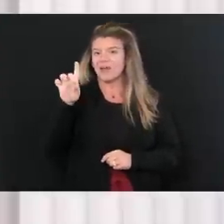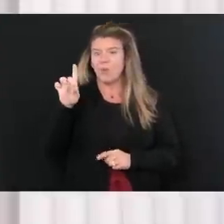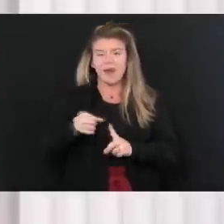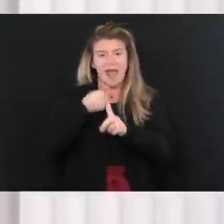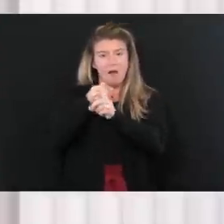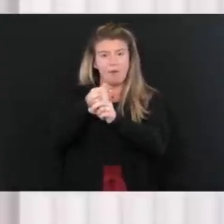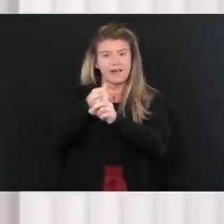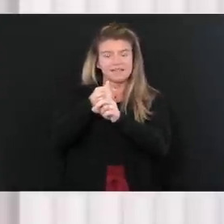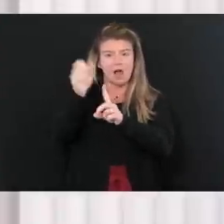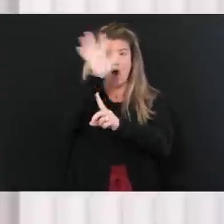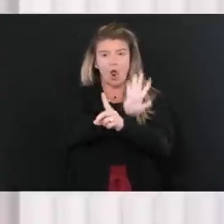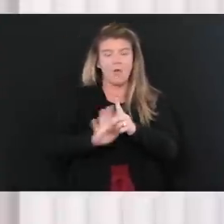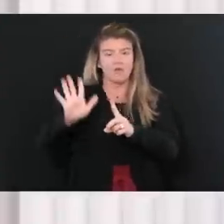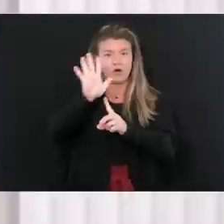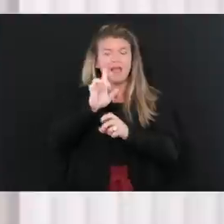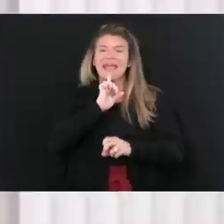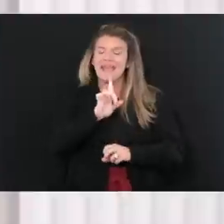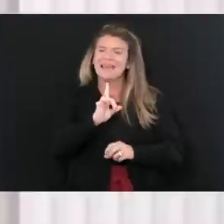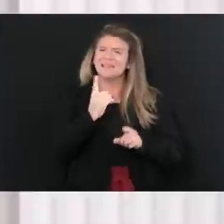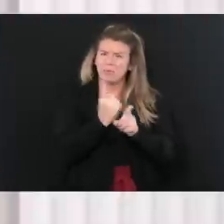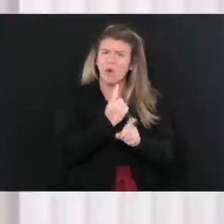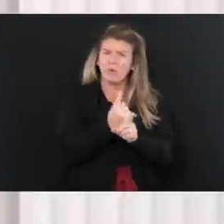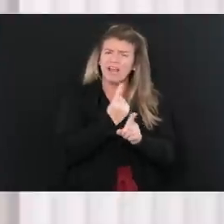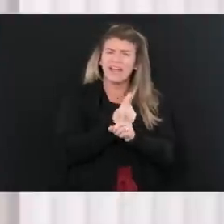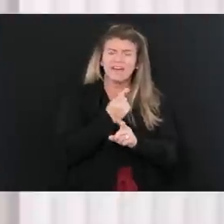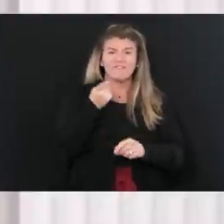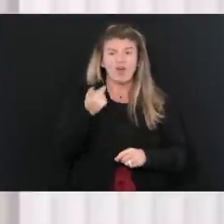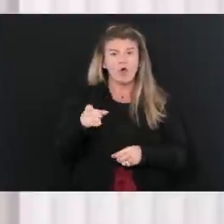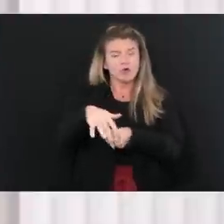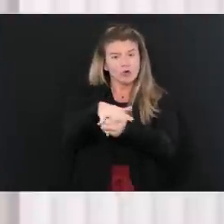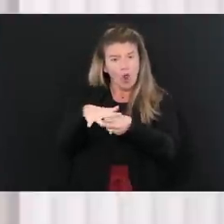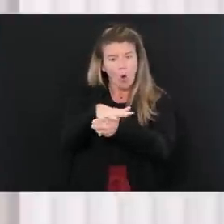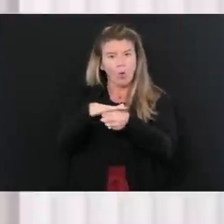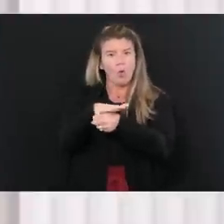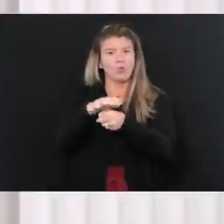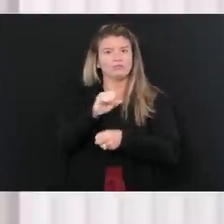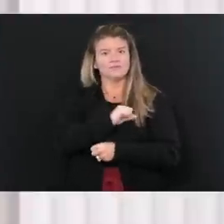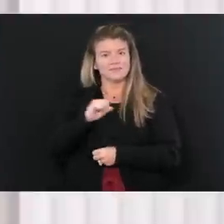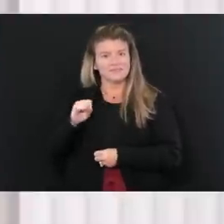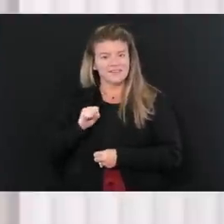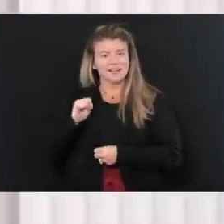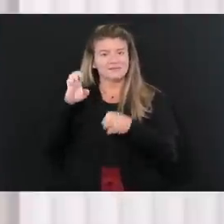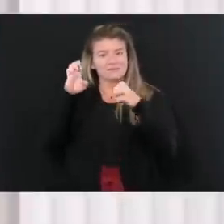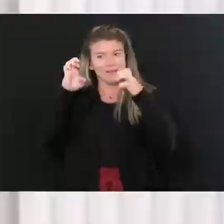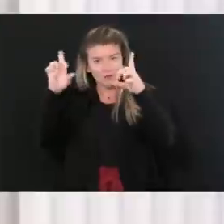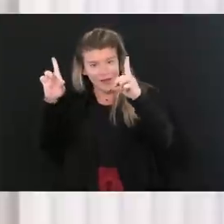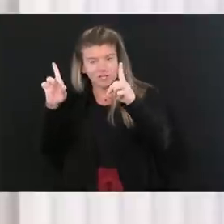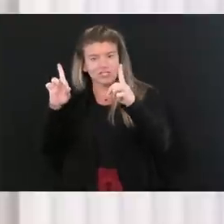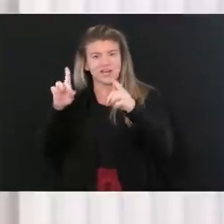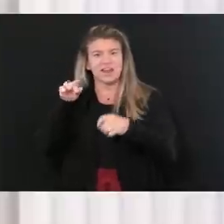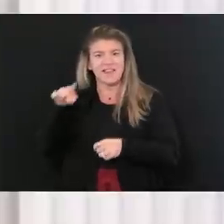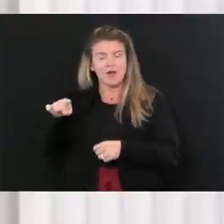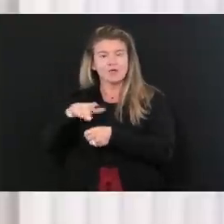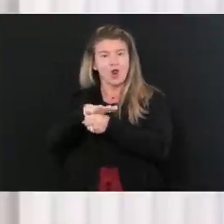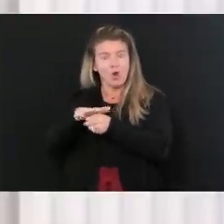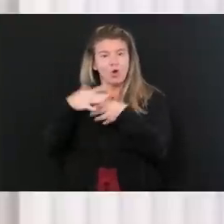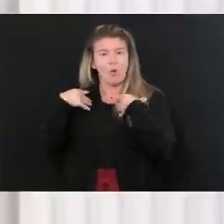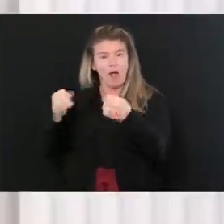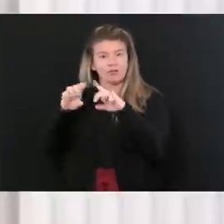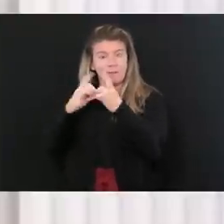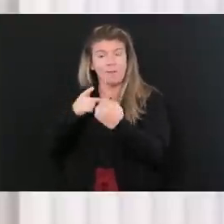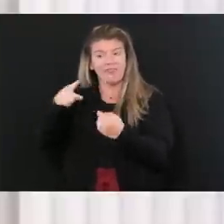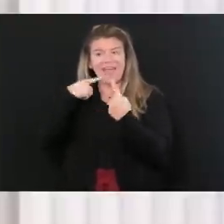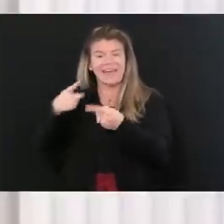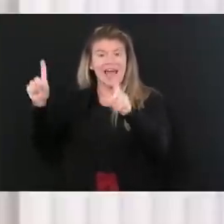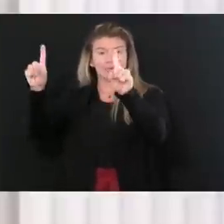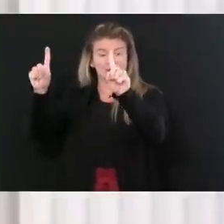It is appropriate for those local boards of health and those local school boards to announce that information. When we get